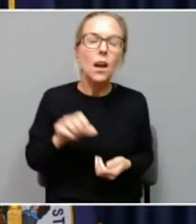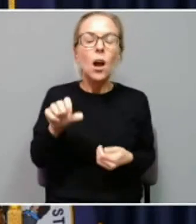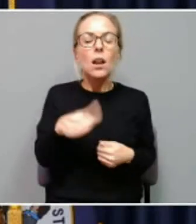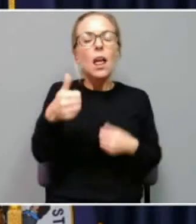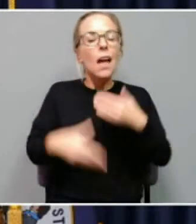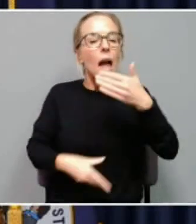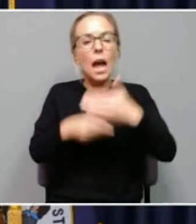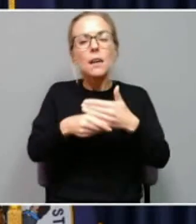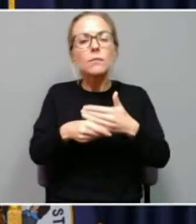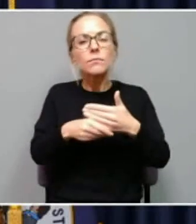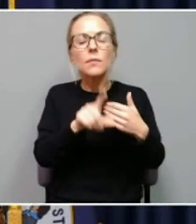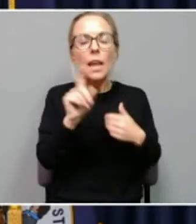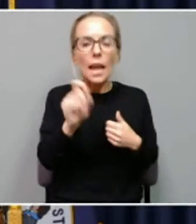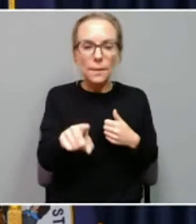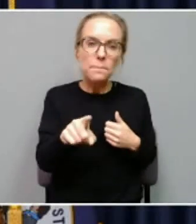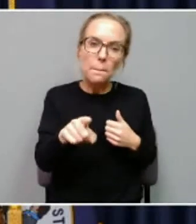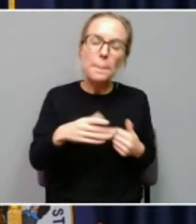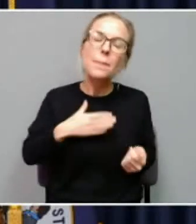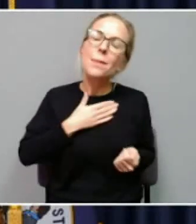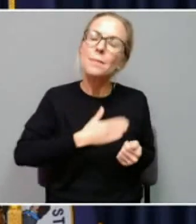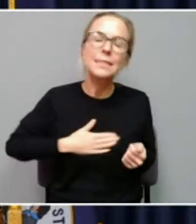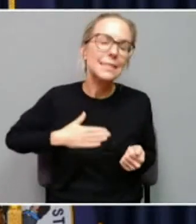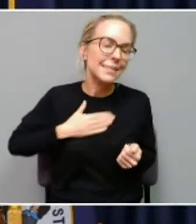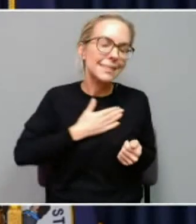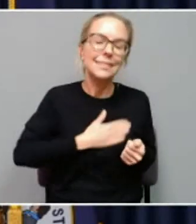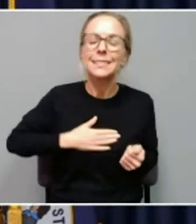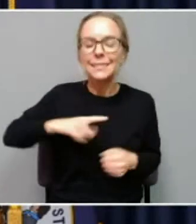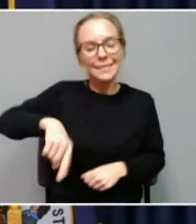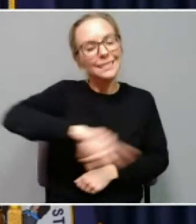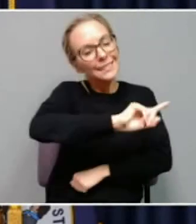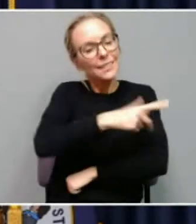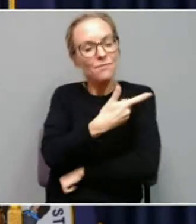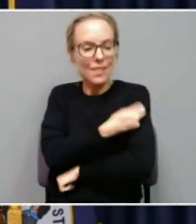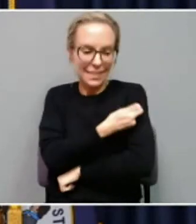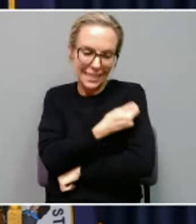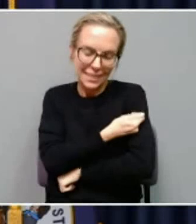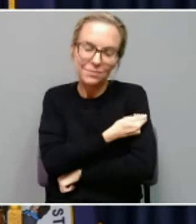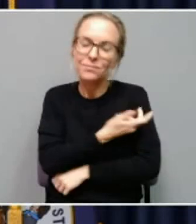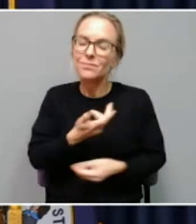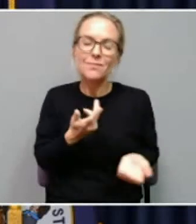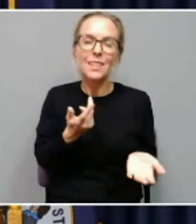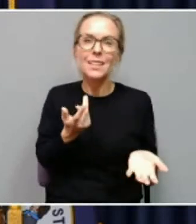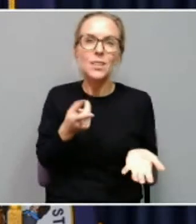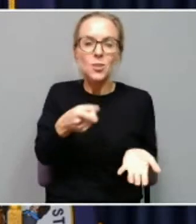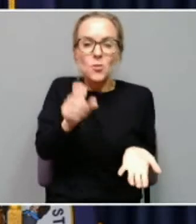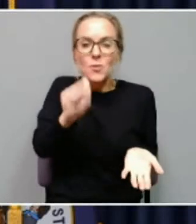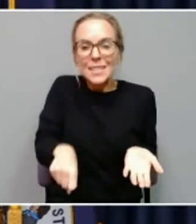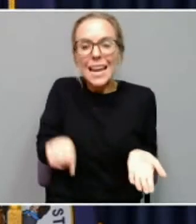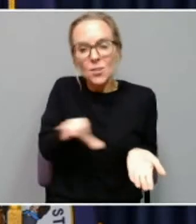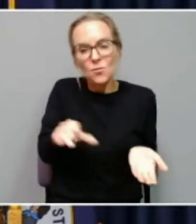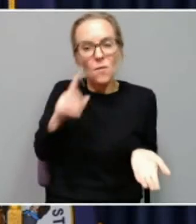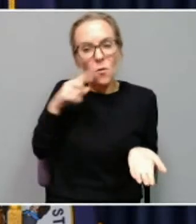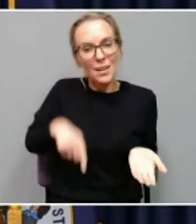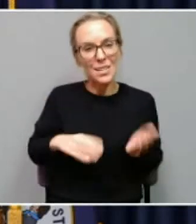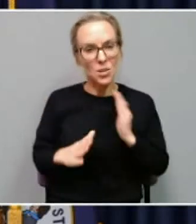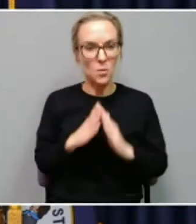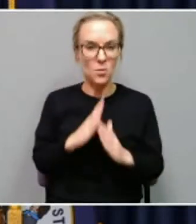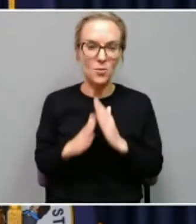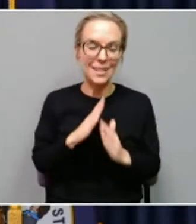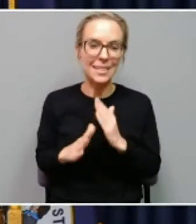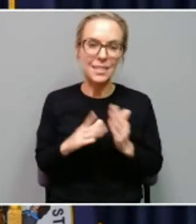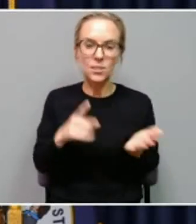ask is, please get your vaccination. That's the one thing you can do for our community. And the other thing,